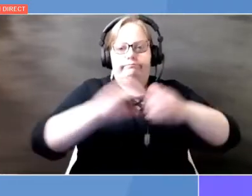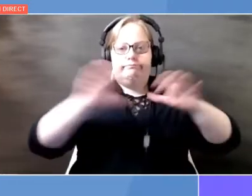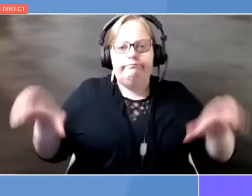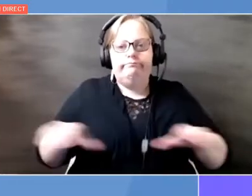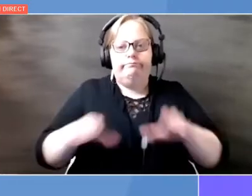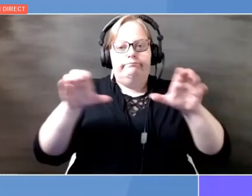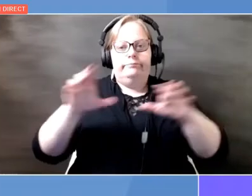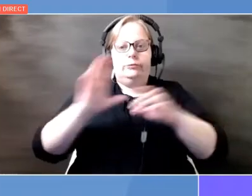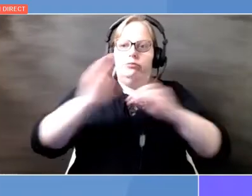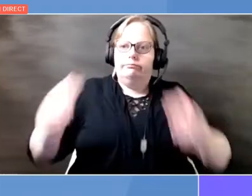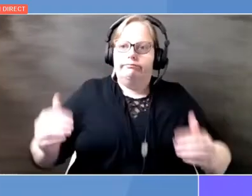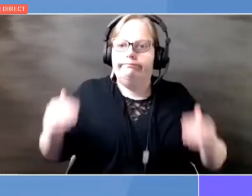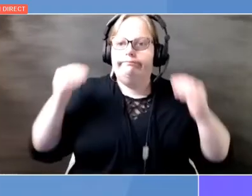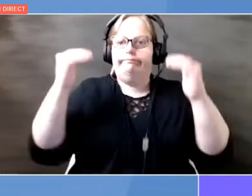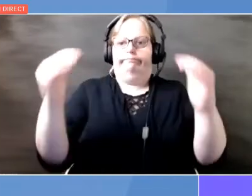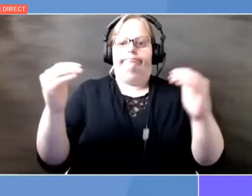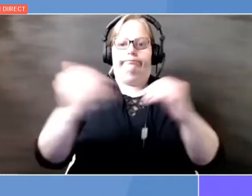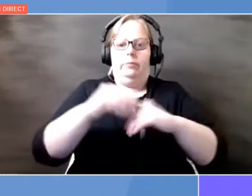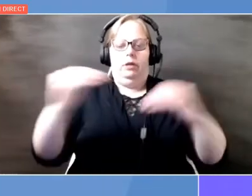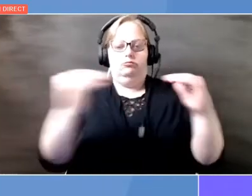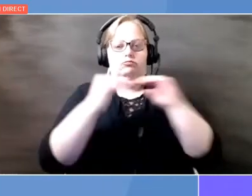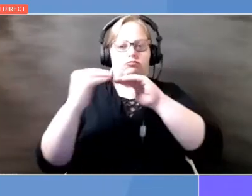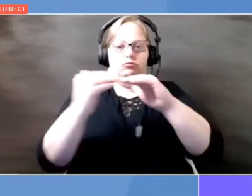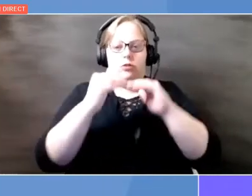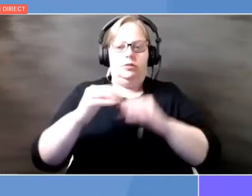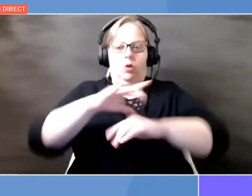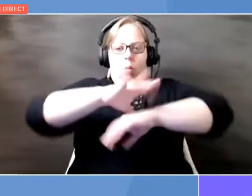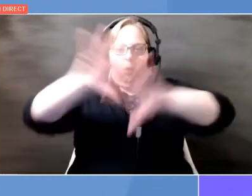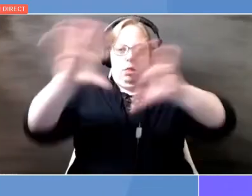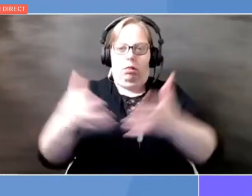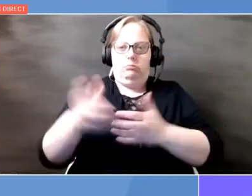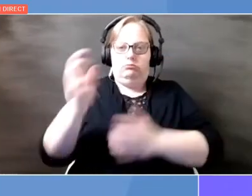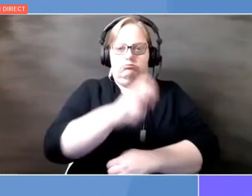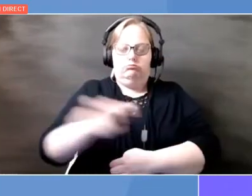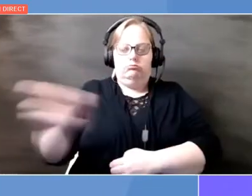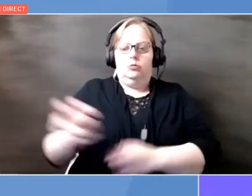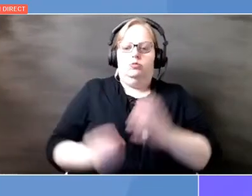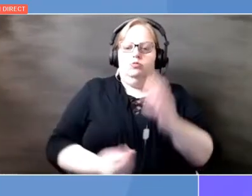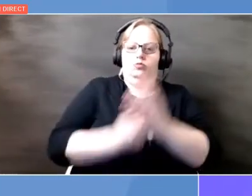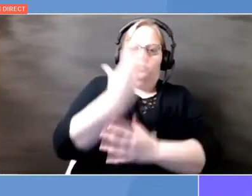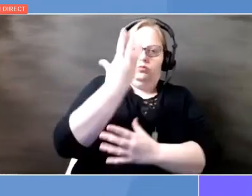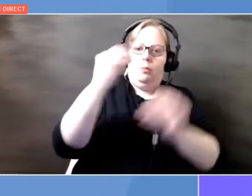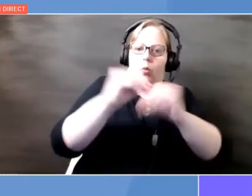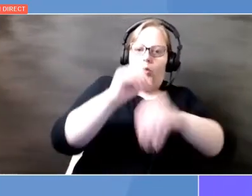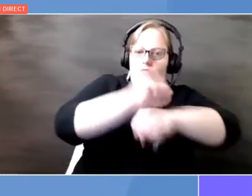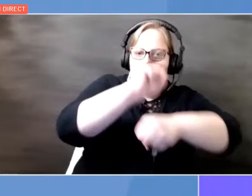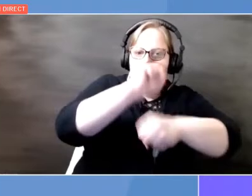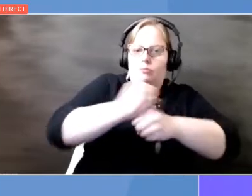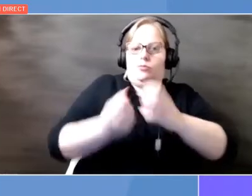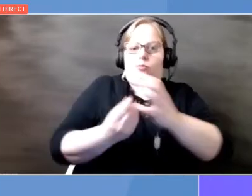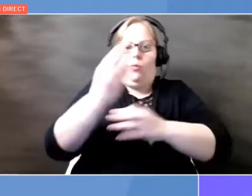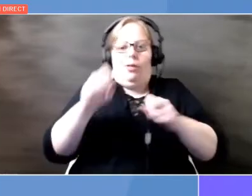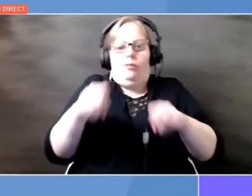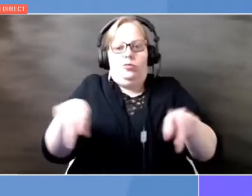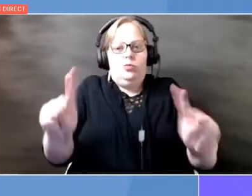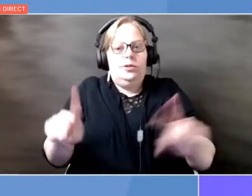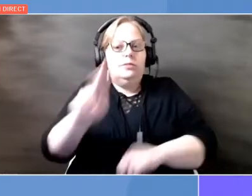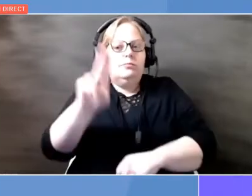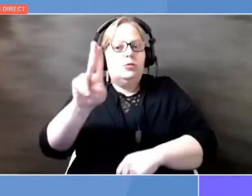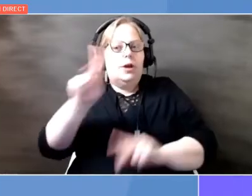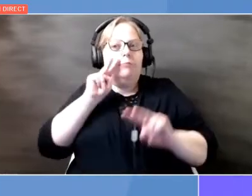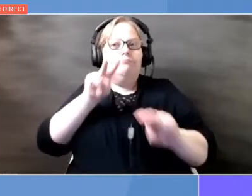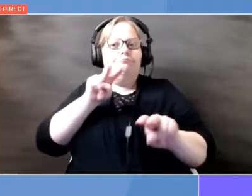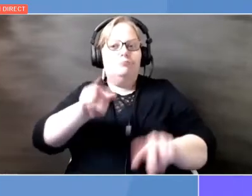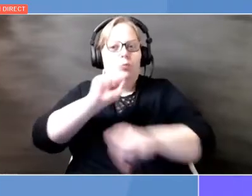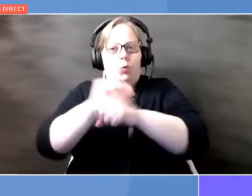and global transition for the benefit of everyone, driving jobs, growth and opportunity. And the UK looks forward to working with all of